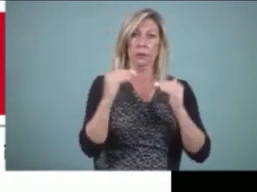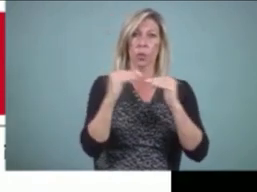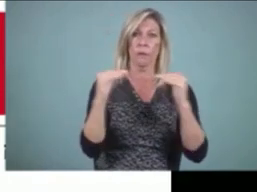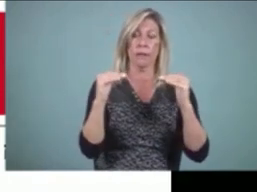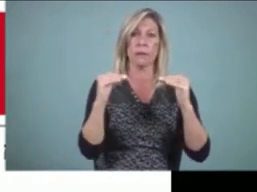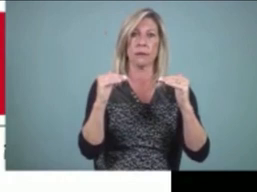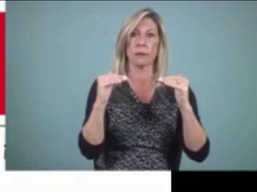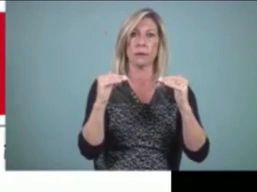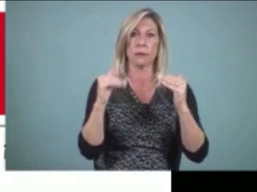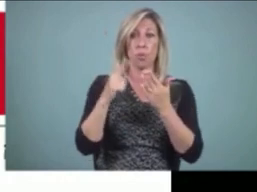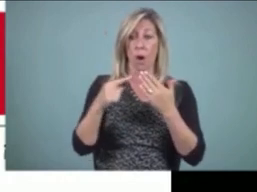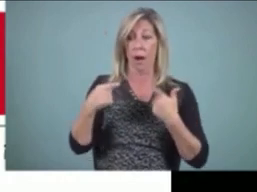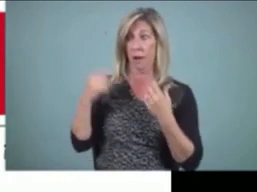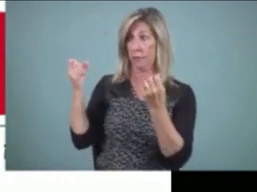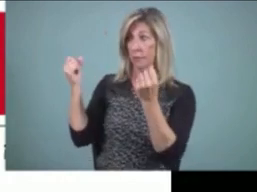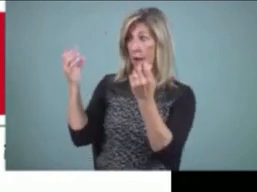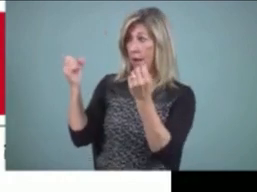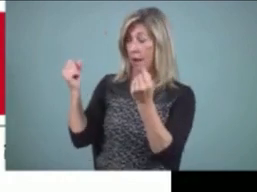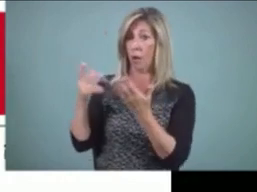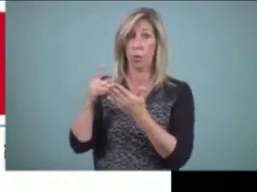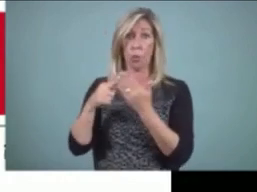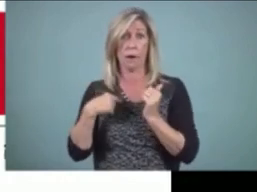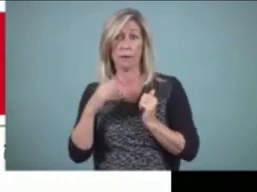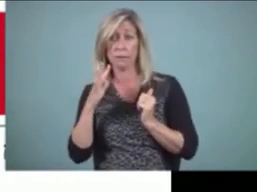And those have to be the same language.